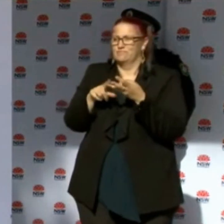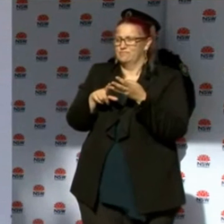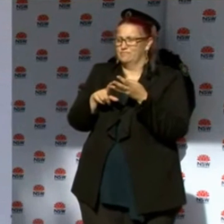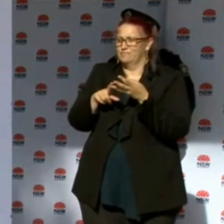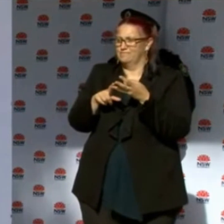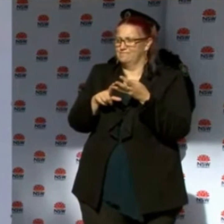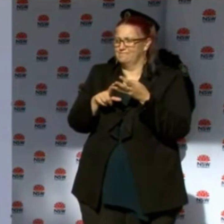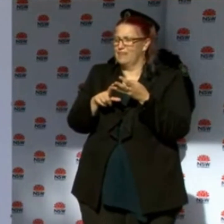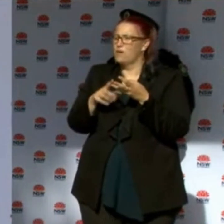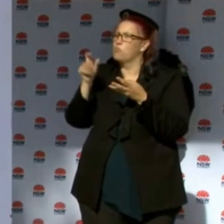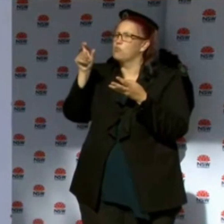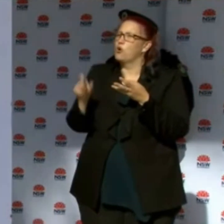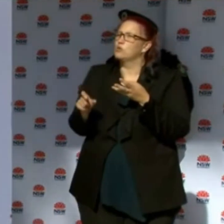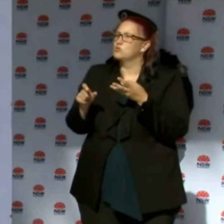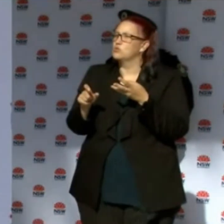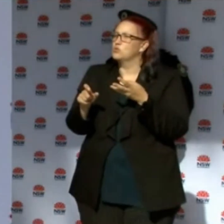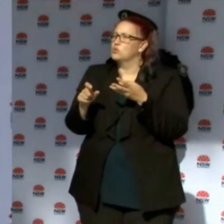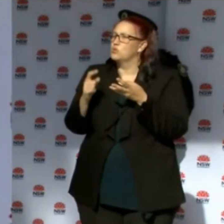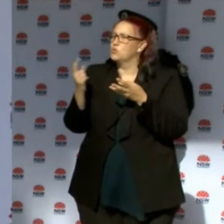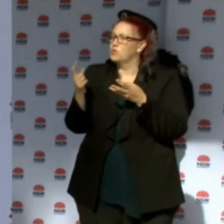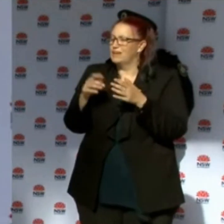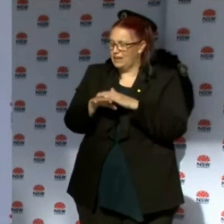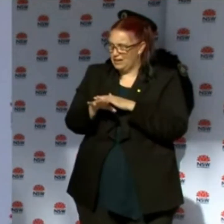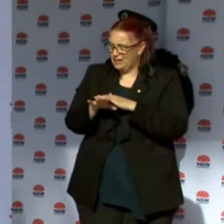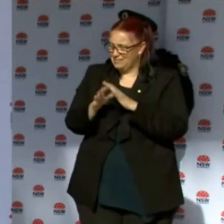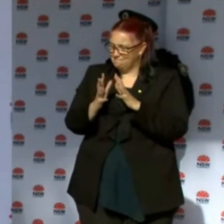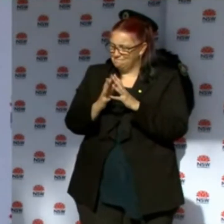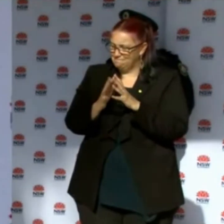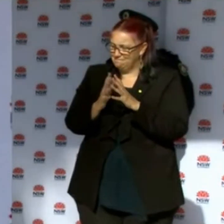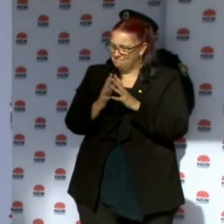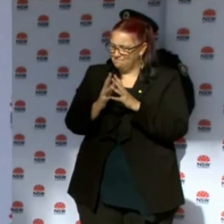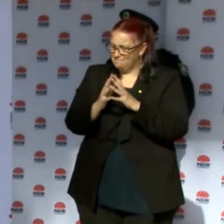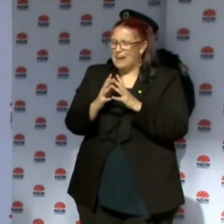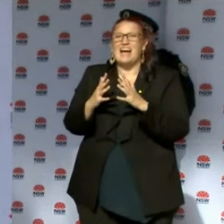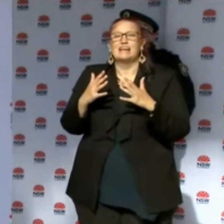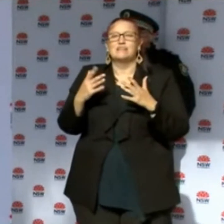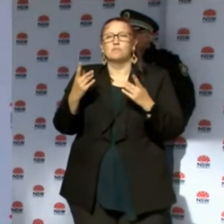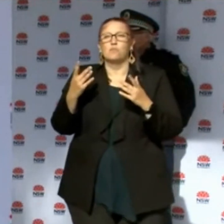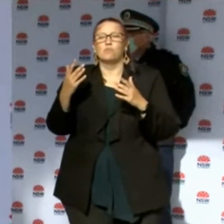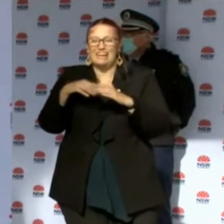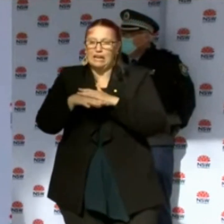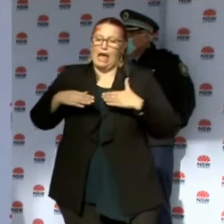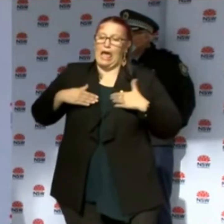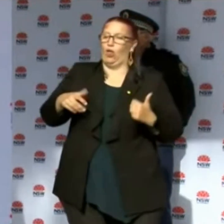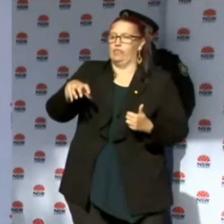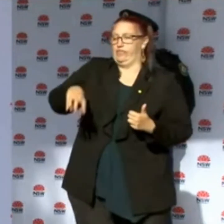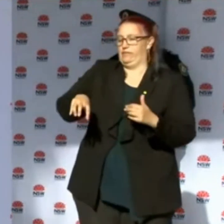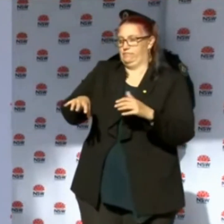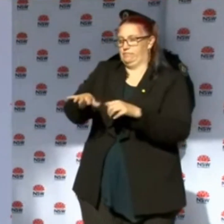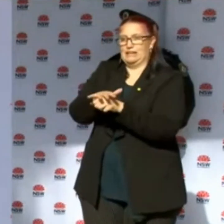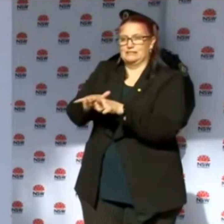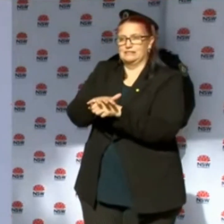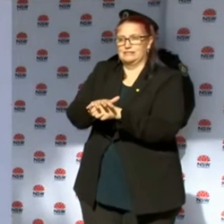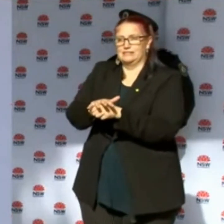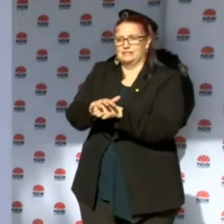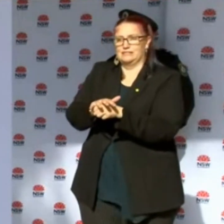And there is a person in a health facility that we know that there have been